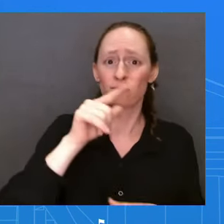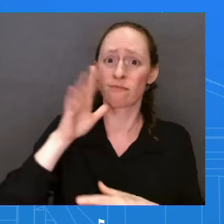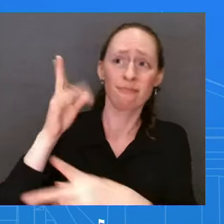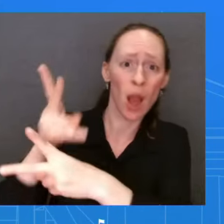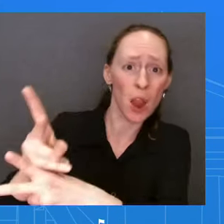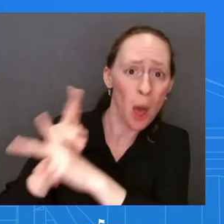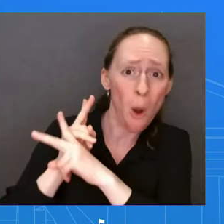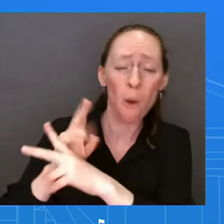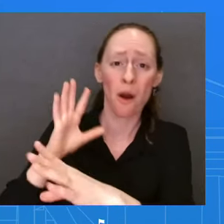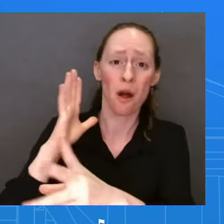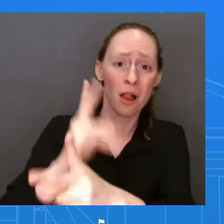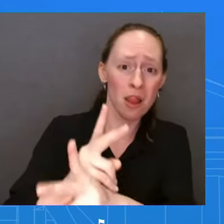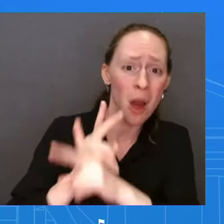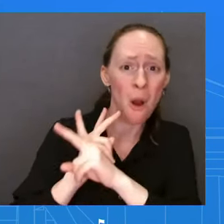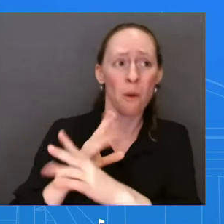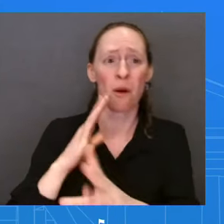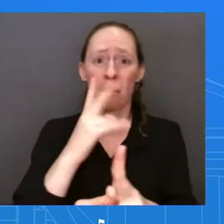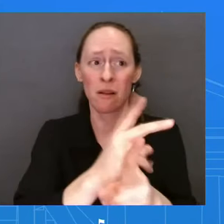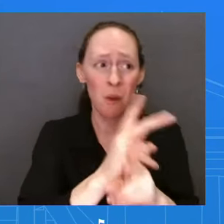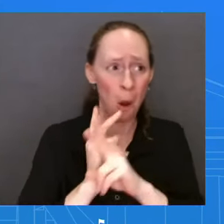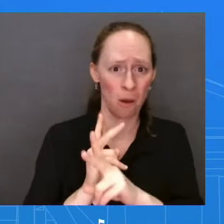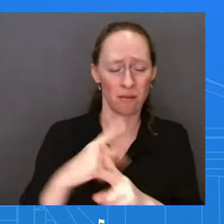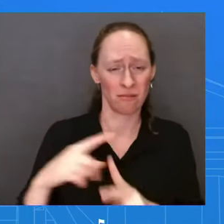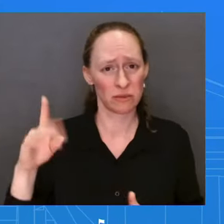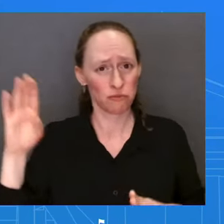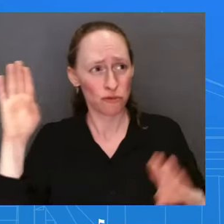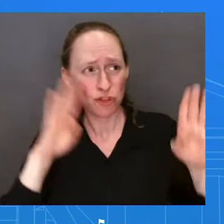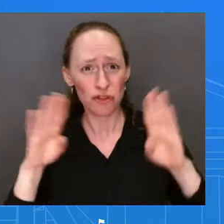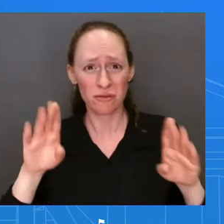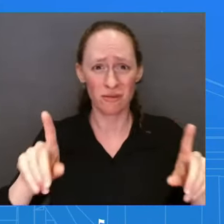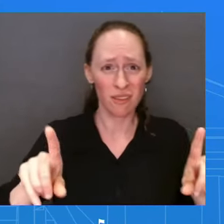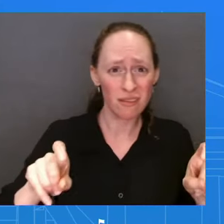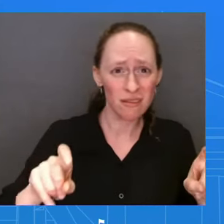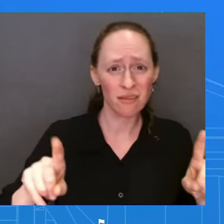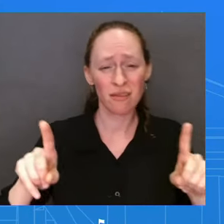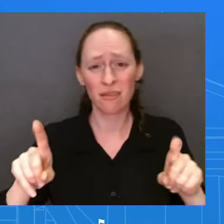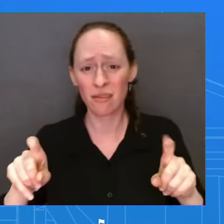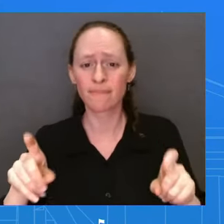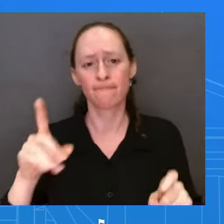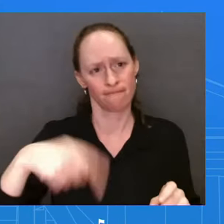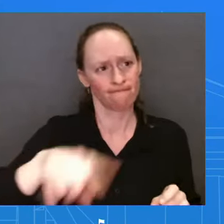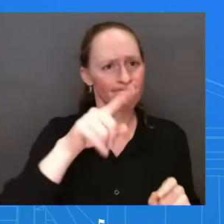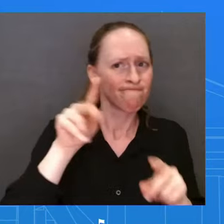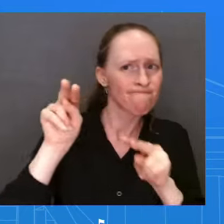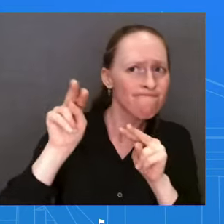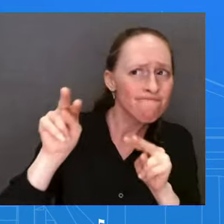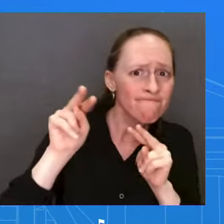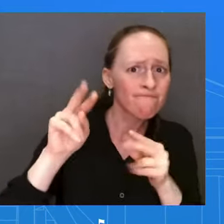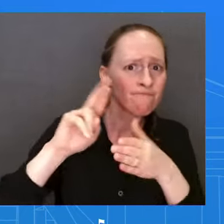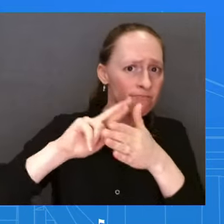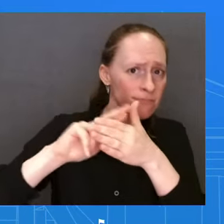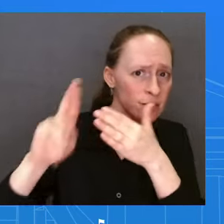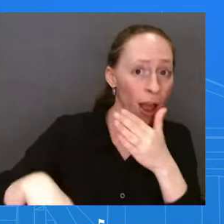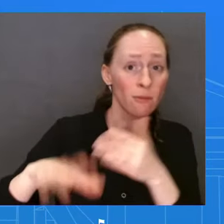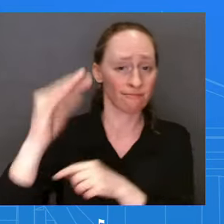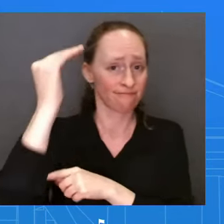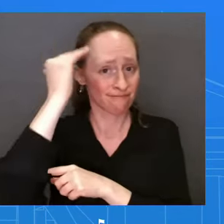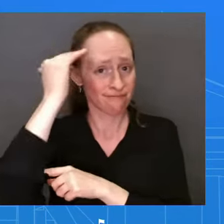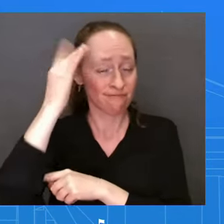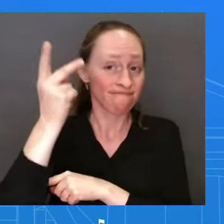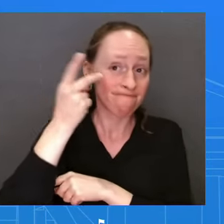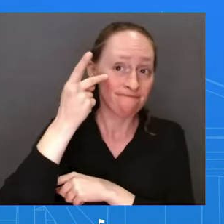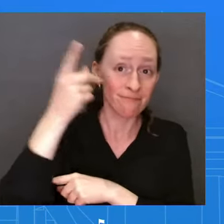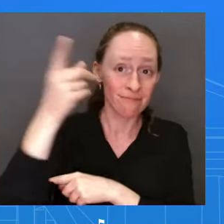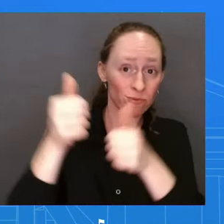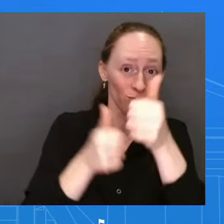of people who desperately need that Student Debt Relief to see what the Court will do here. And just one thought, because I was going to ask Director Brainerd